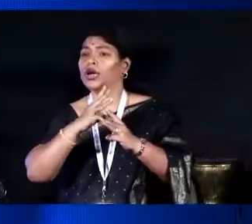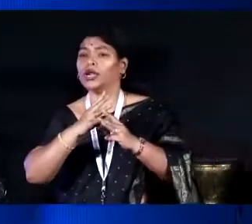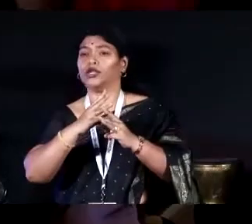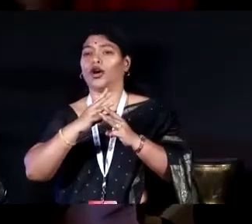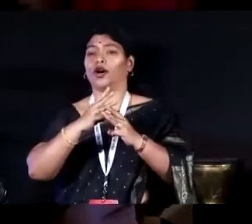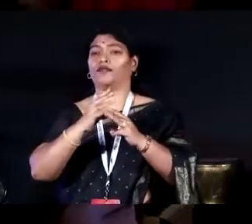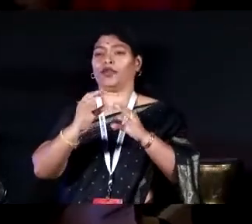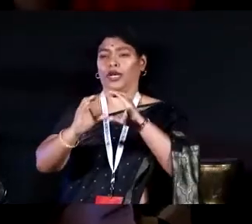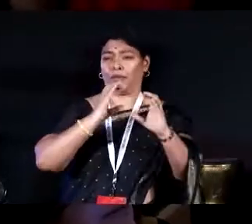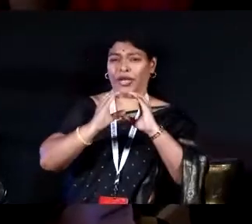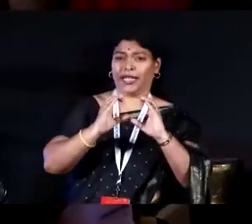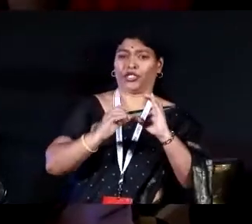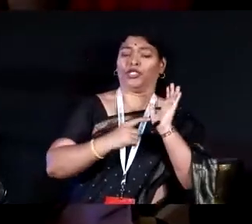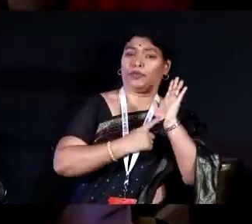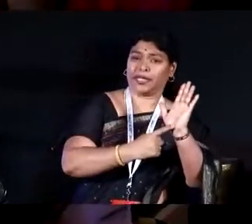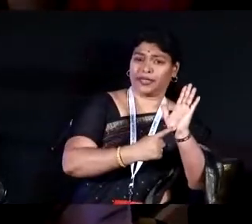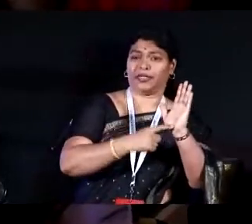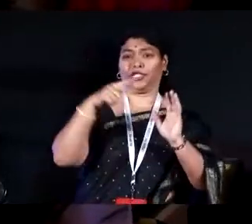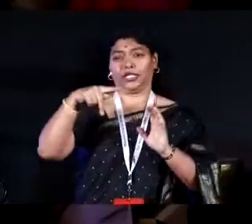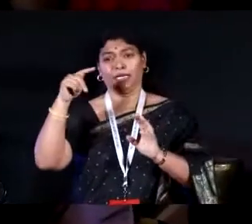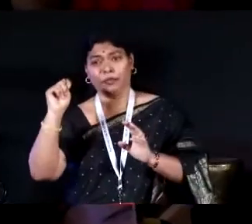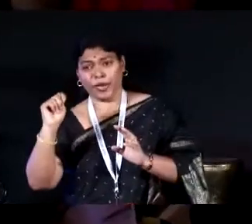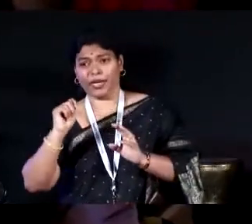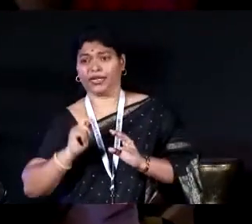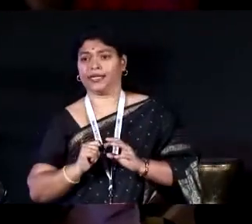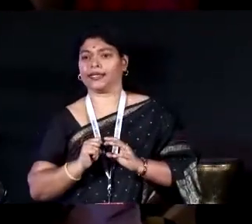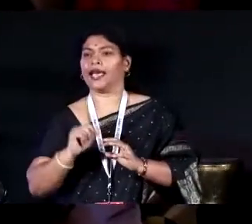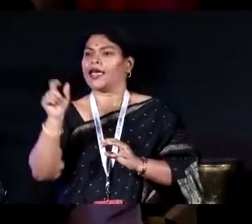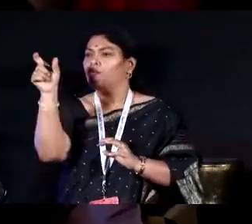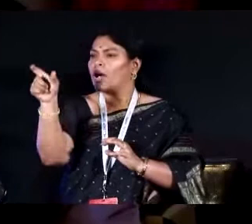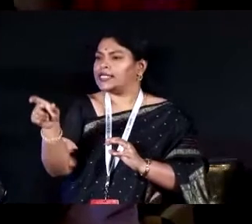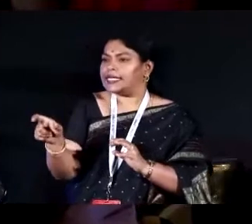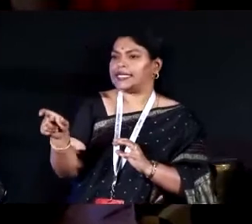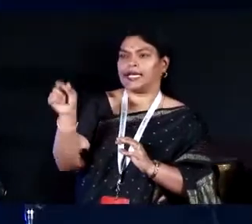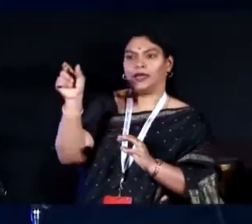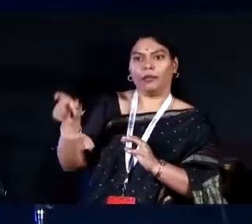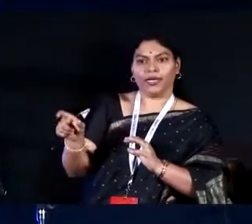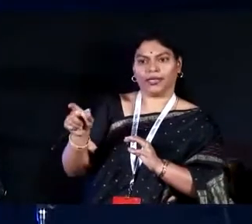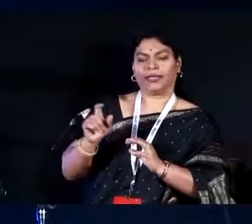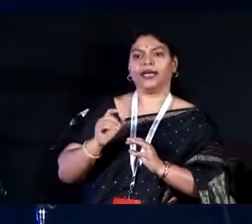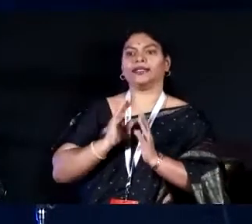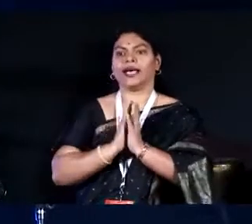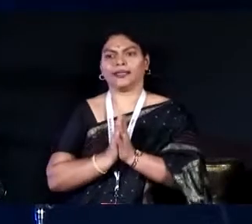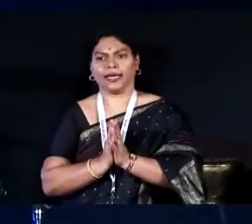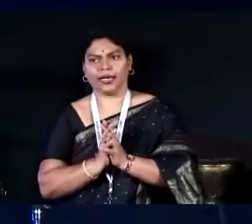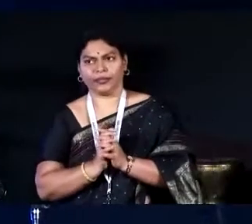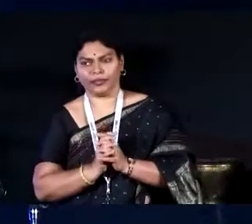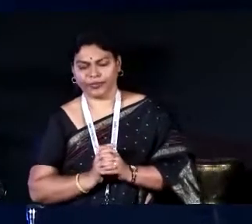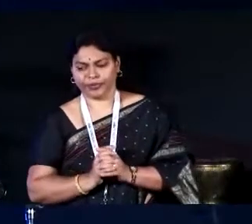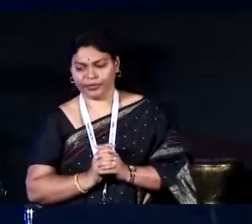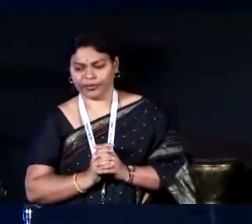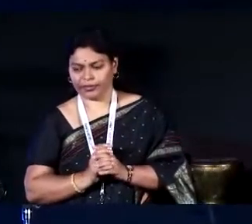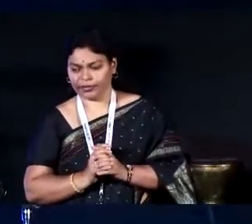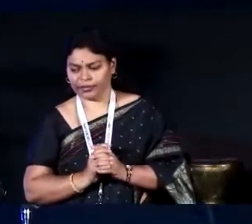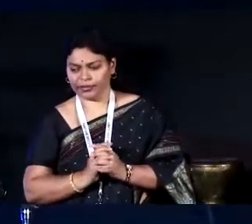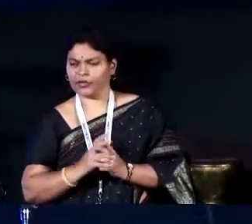and presentations and you find that every single person claiming 100,000 lives changed and you